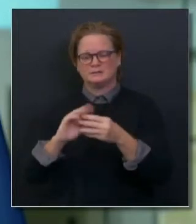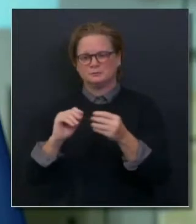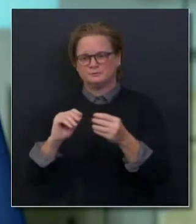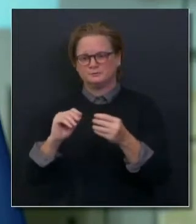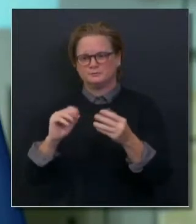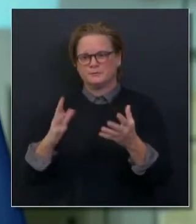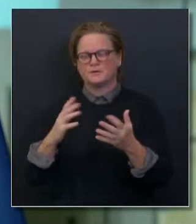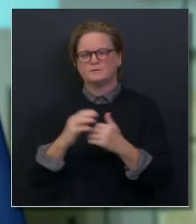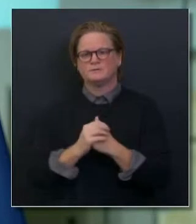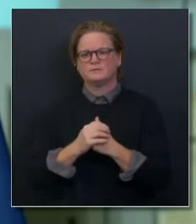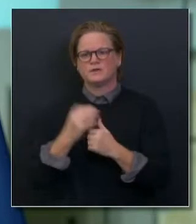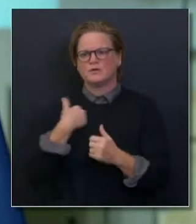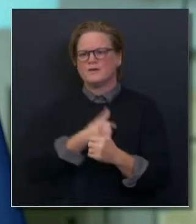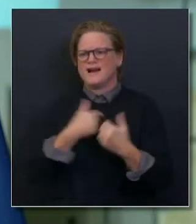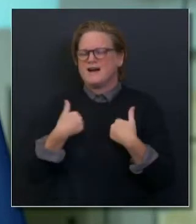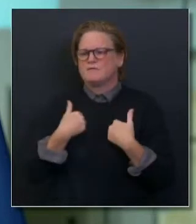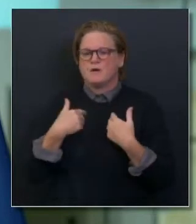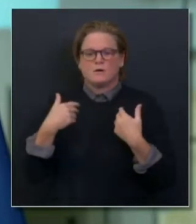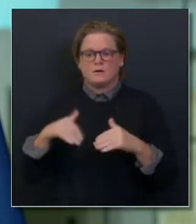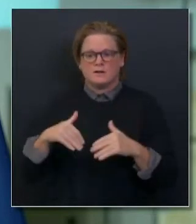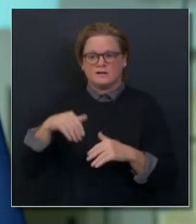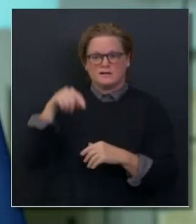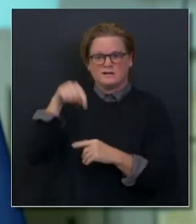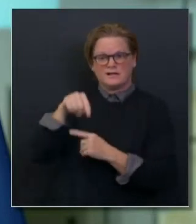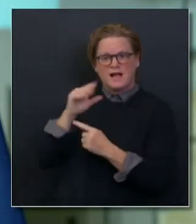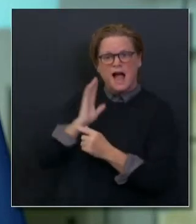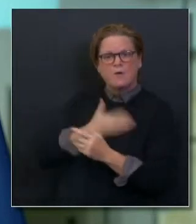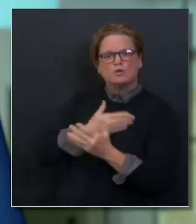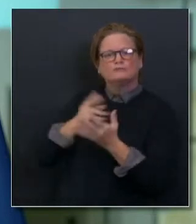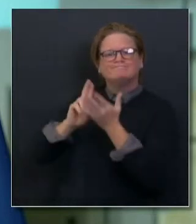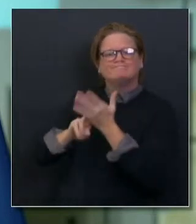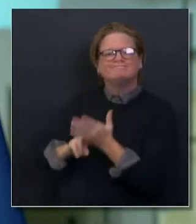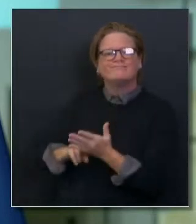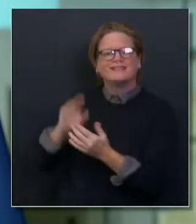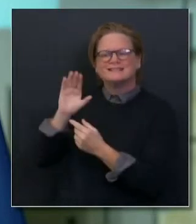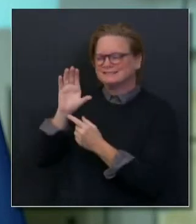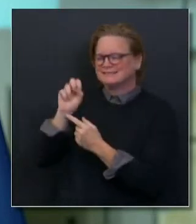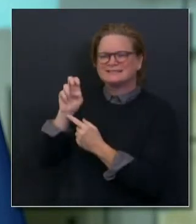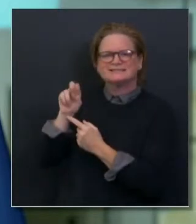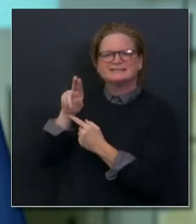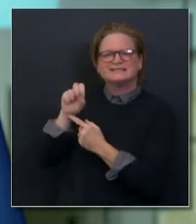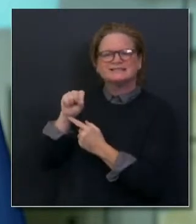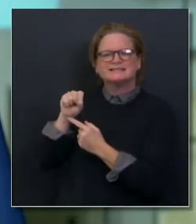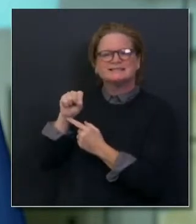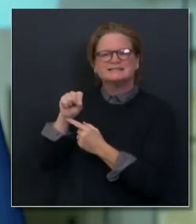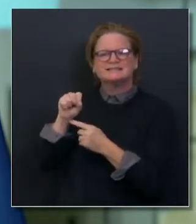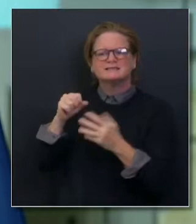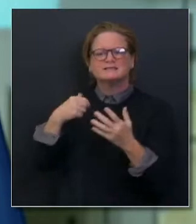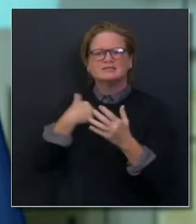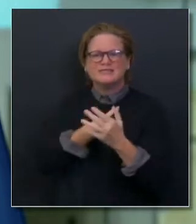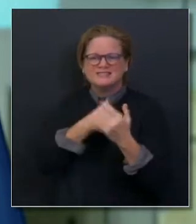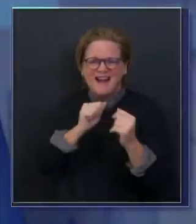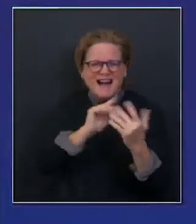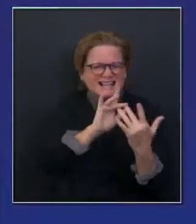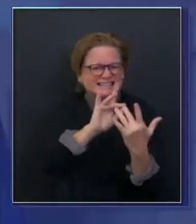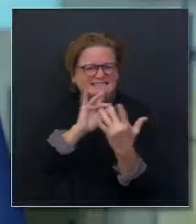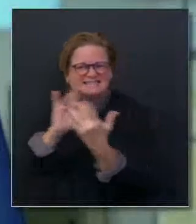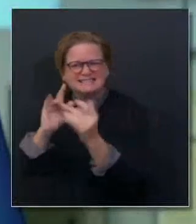had, reaching out on the census during an extraordinarily challenging environment. Not just the headwinds of COVID,